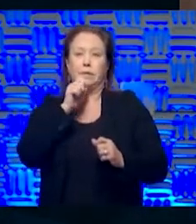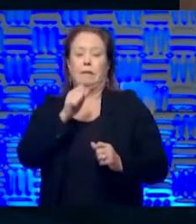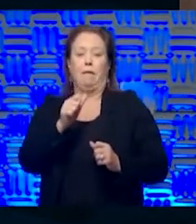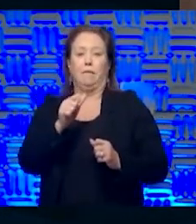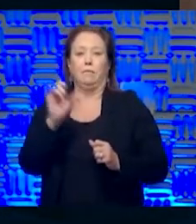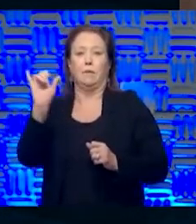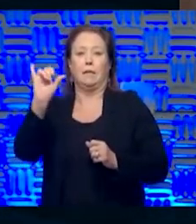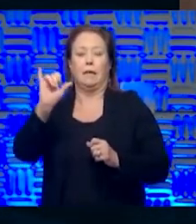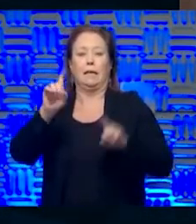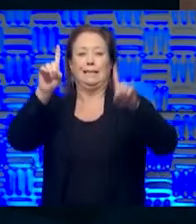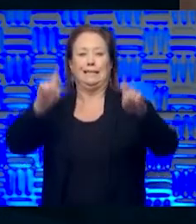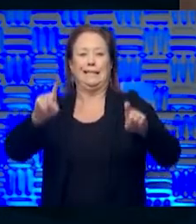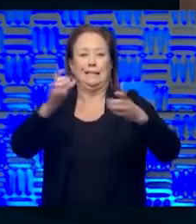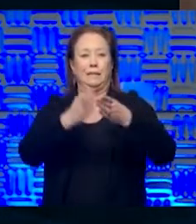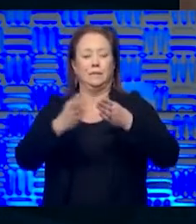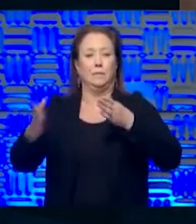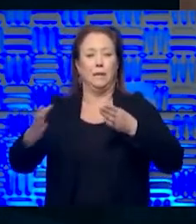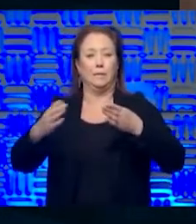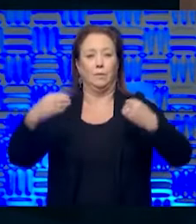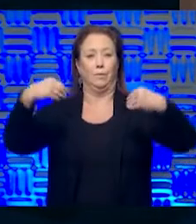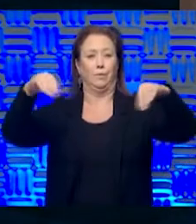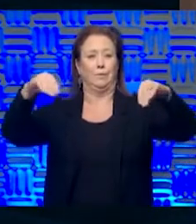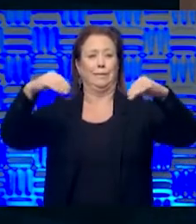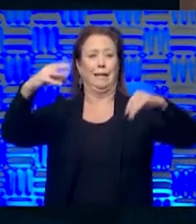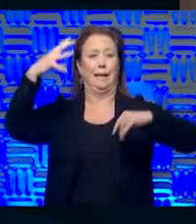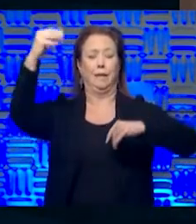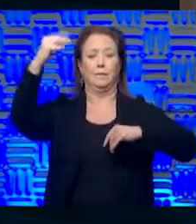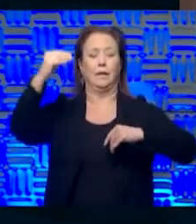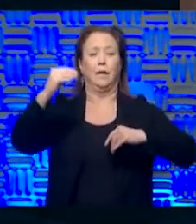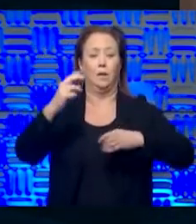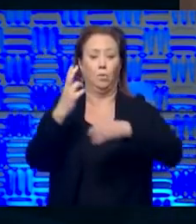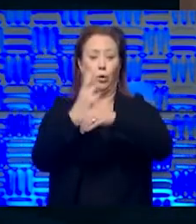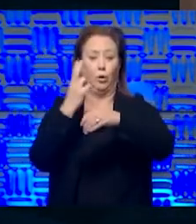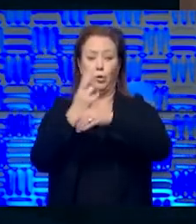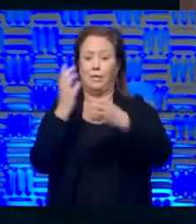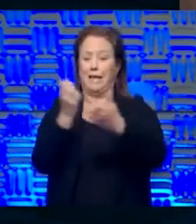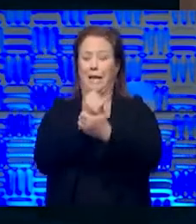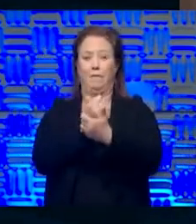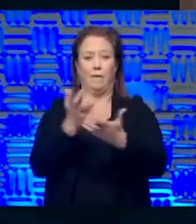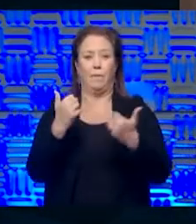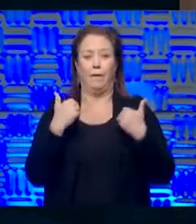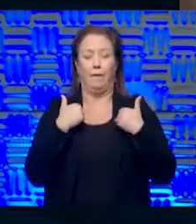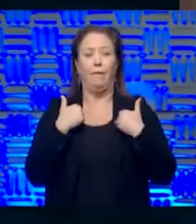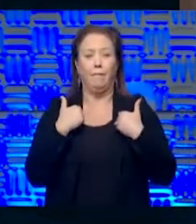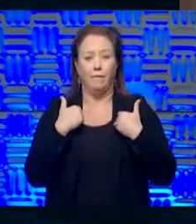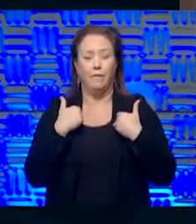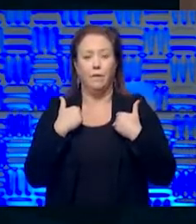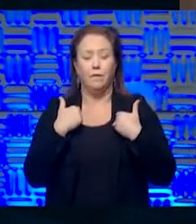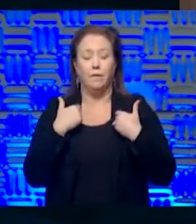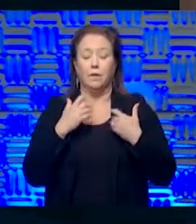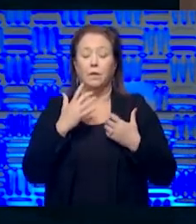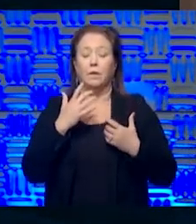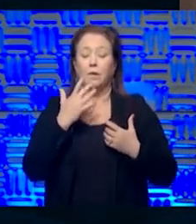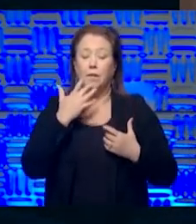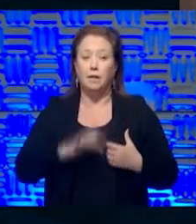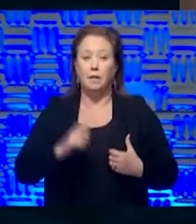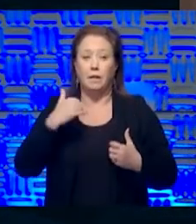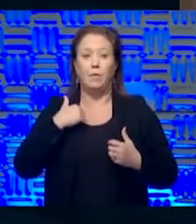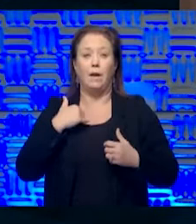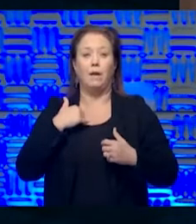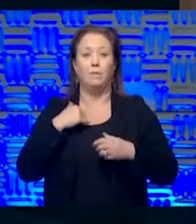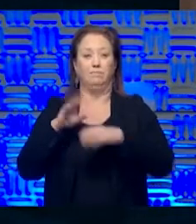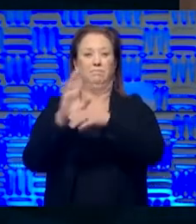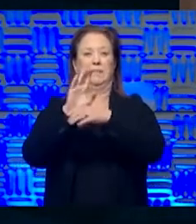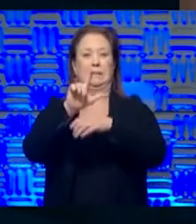testing supplies or selling them on the black market or something. We are using everything we're getting in the door. Fortunately, there's commercial labs.